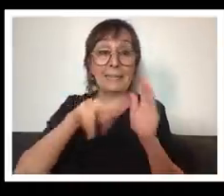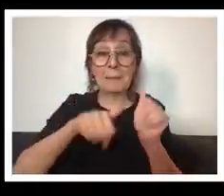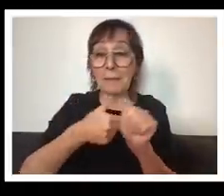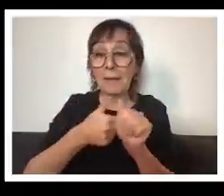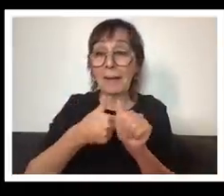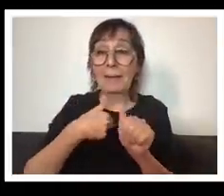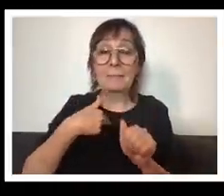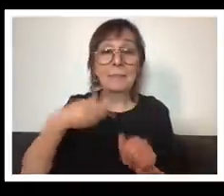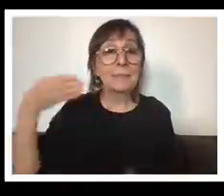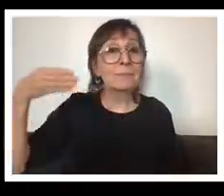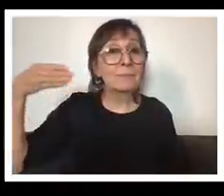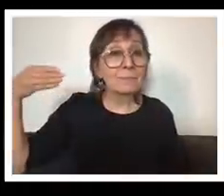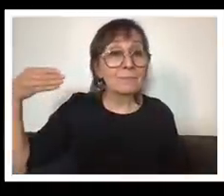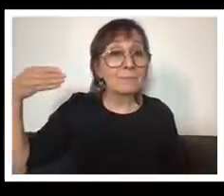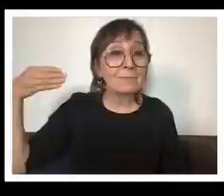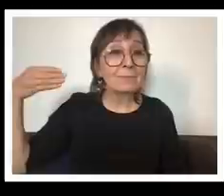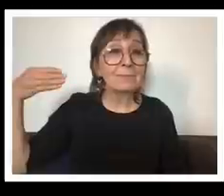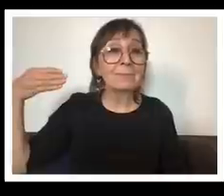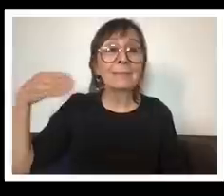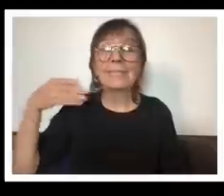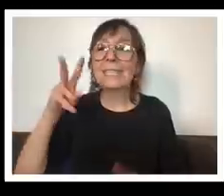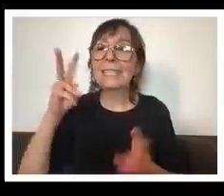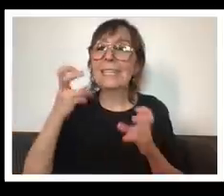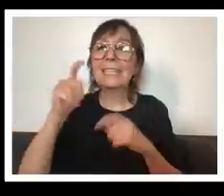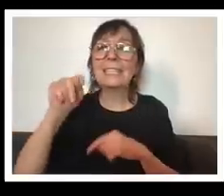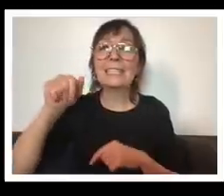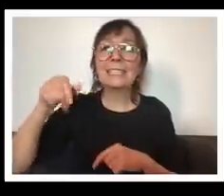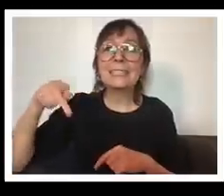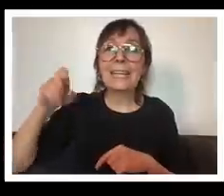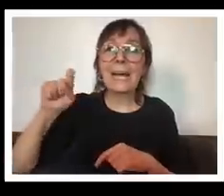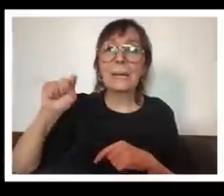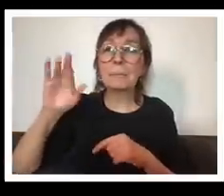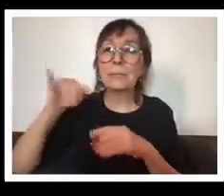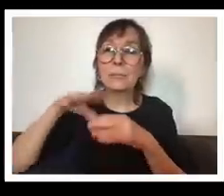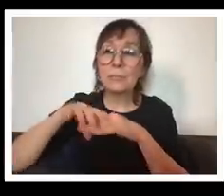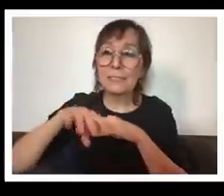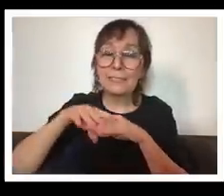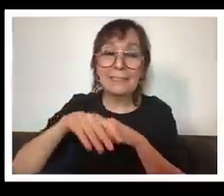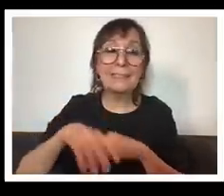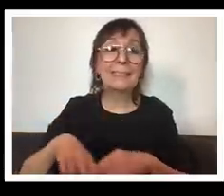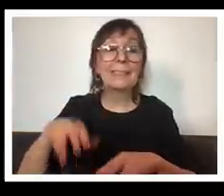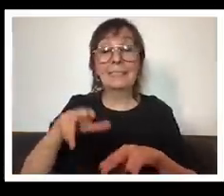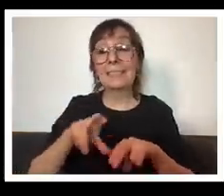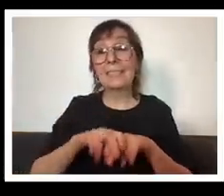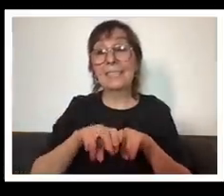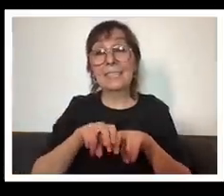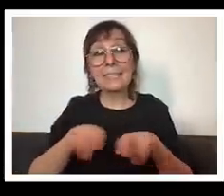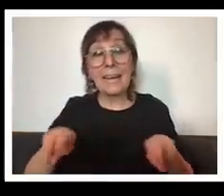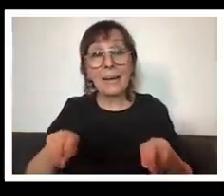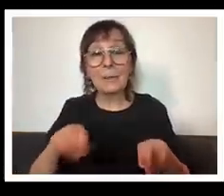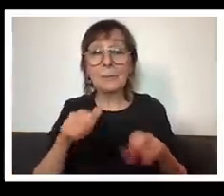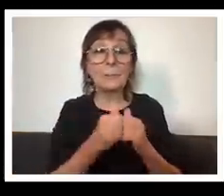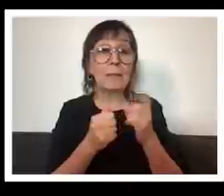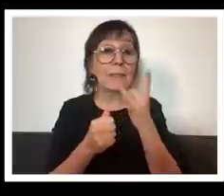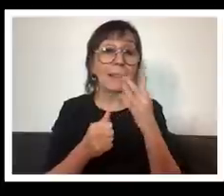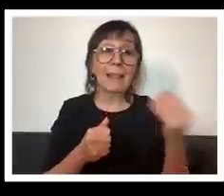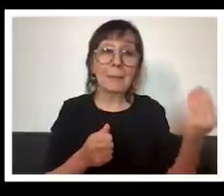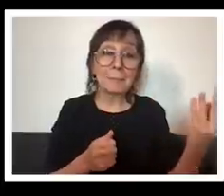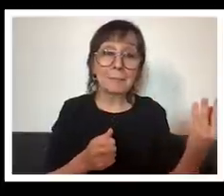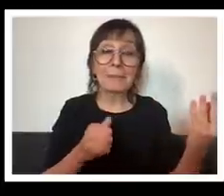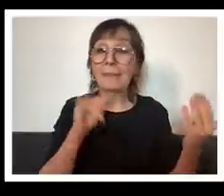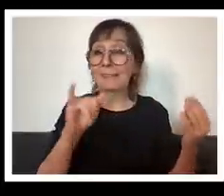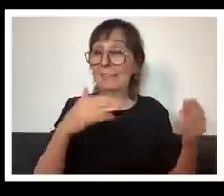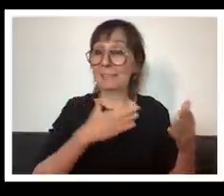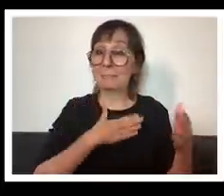uh or sort of a tapestry uh and a couch and a lamp um and so that's me